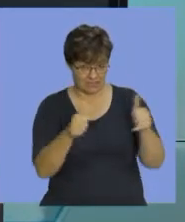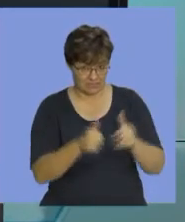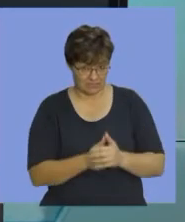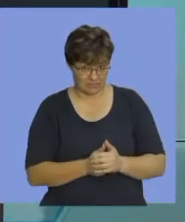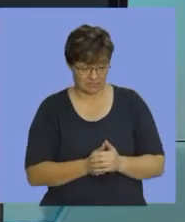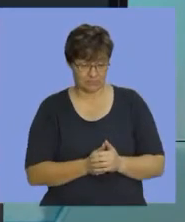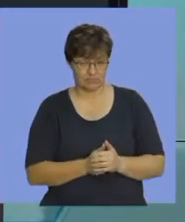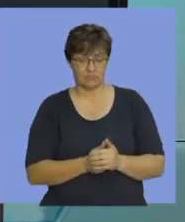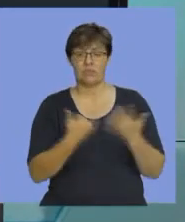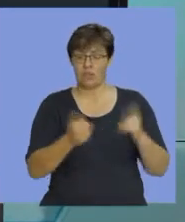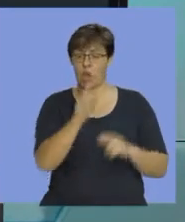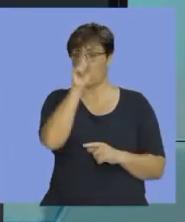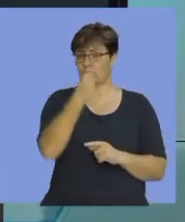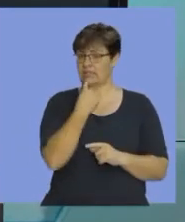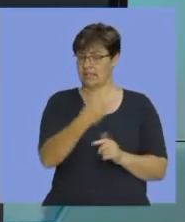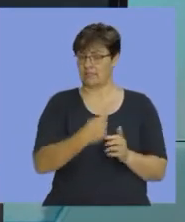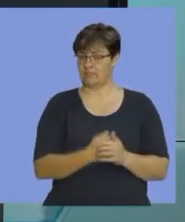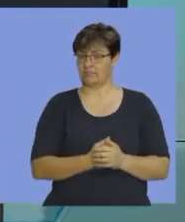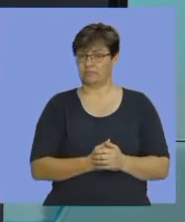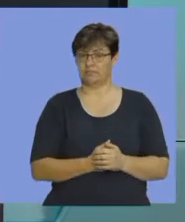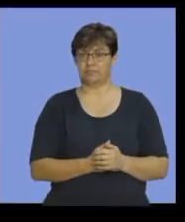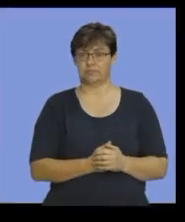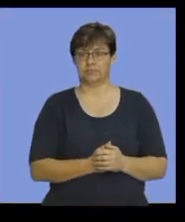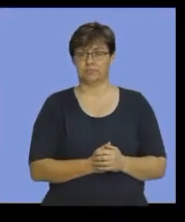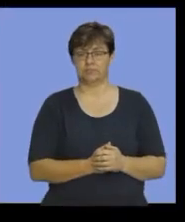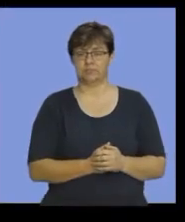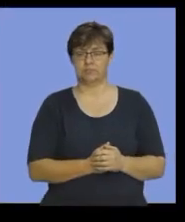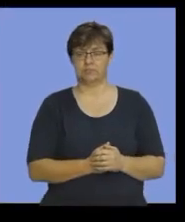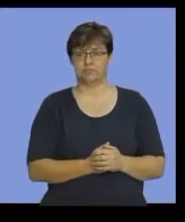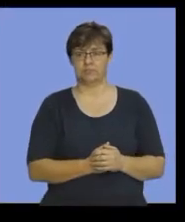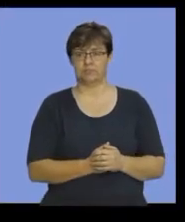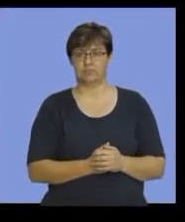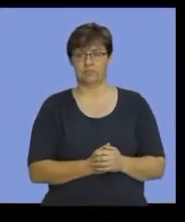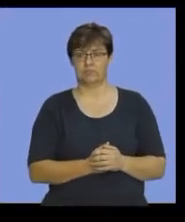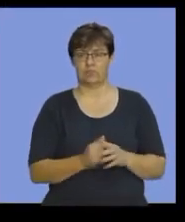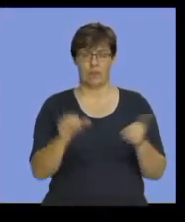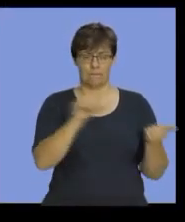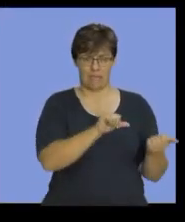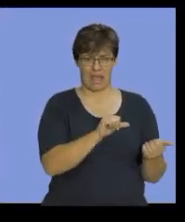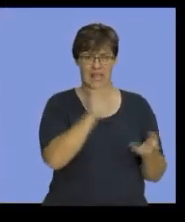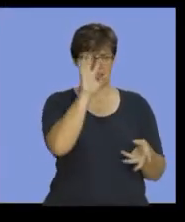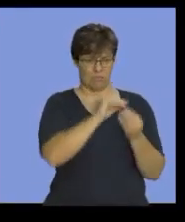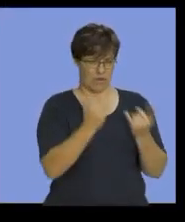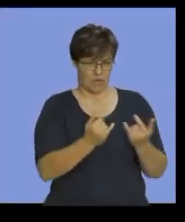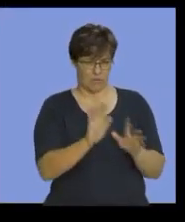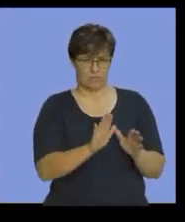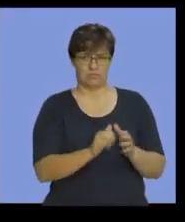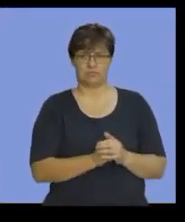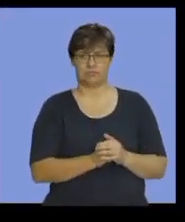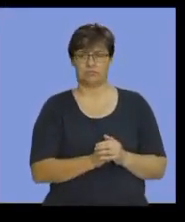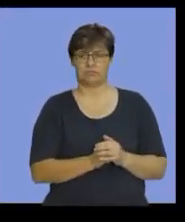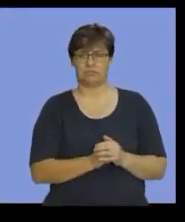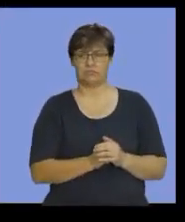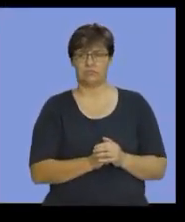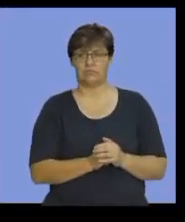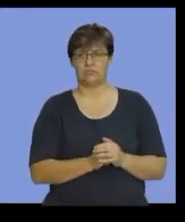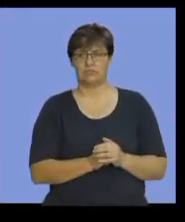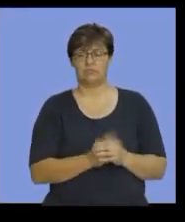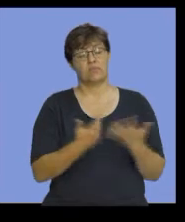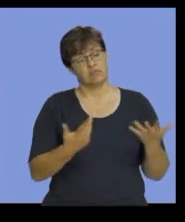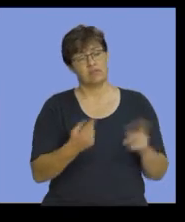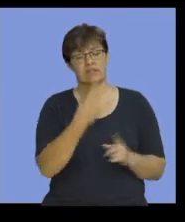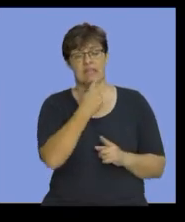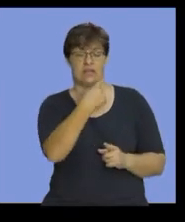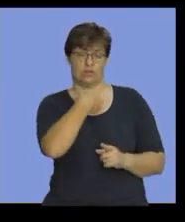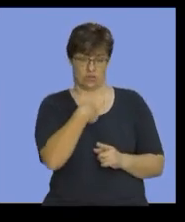So, now you have a question that says, we'll come back to somebody just now. Let's just do this here. If